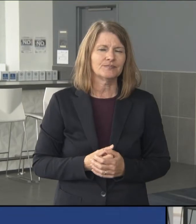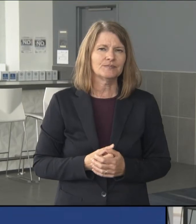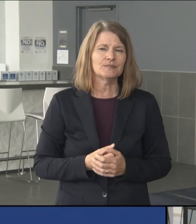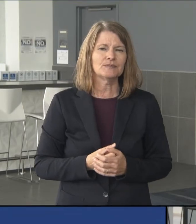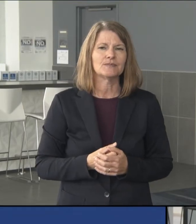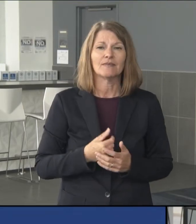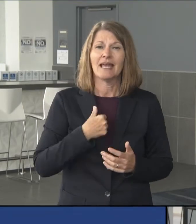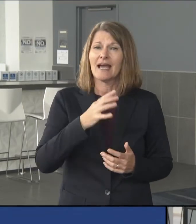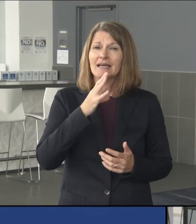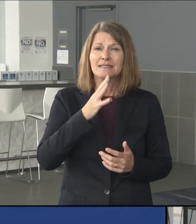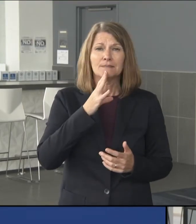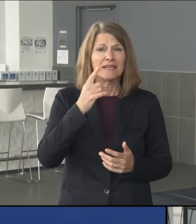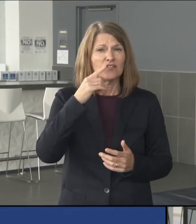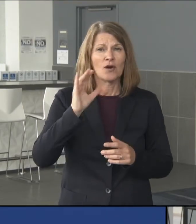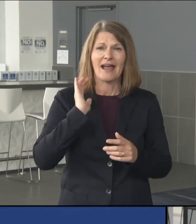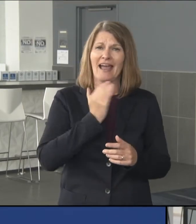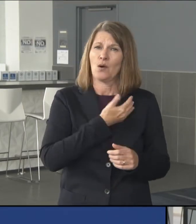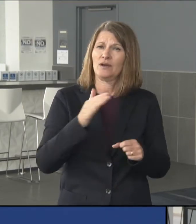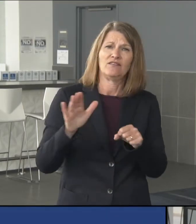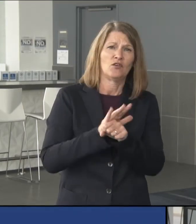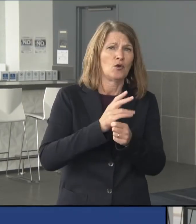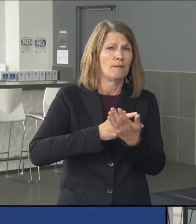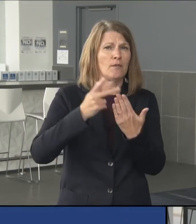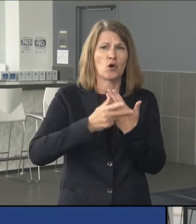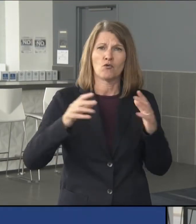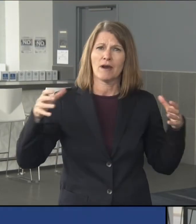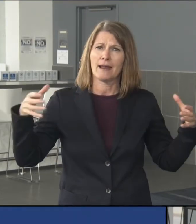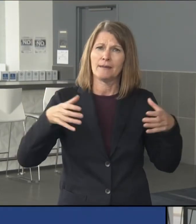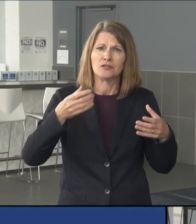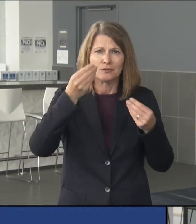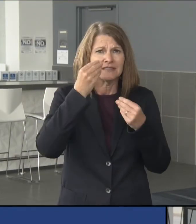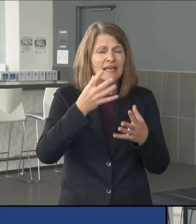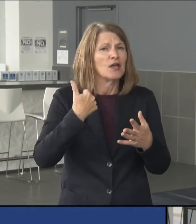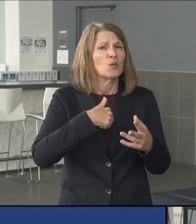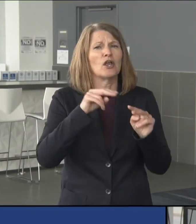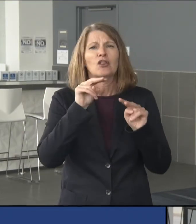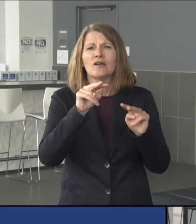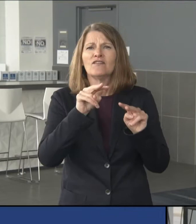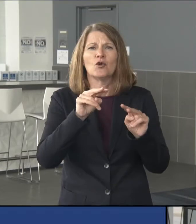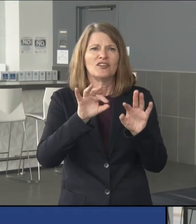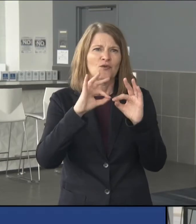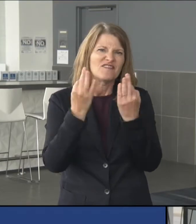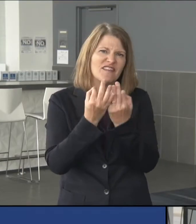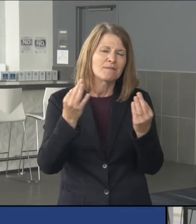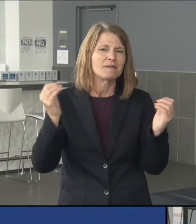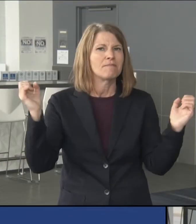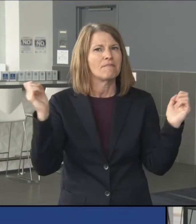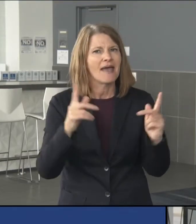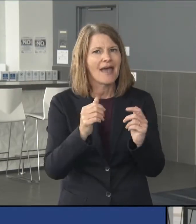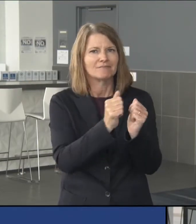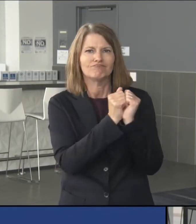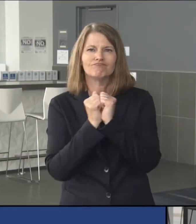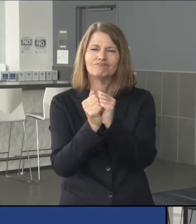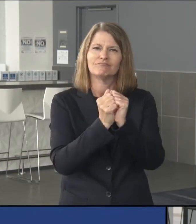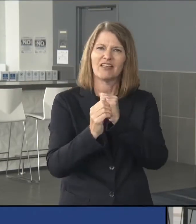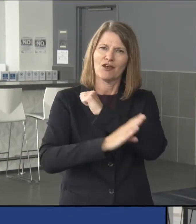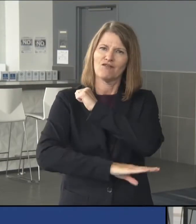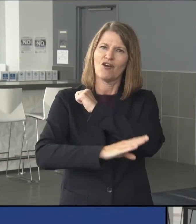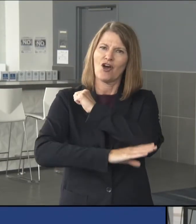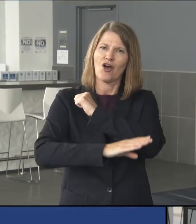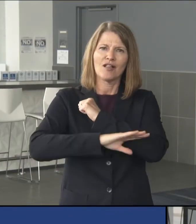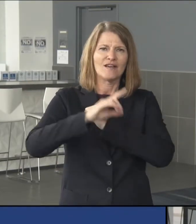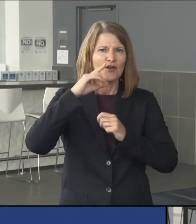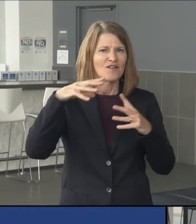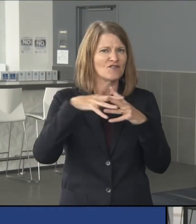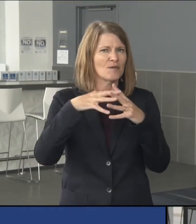I speak for our entire program in saying we are looking forward to bringing the family back together this fall. Now